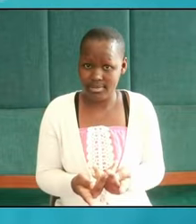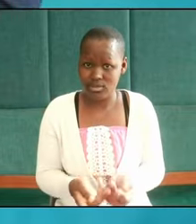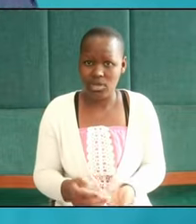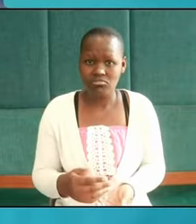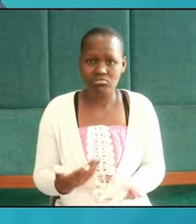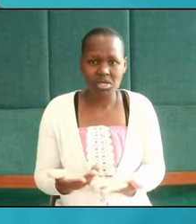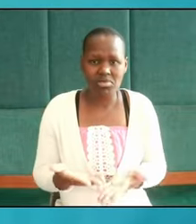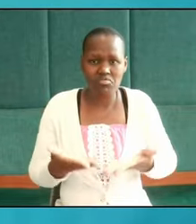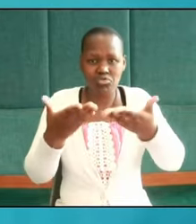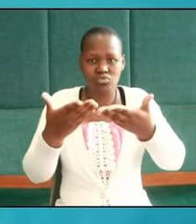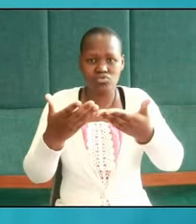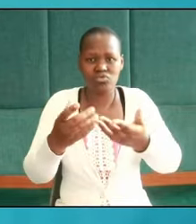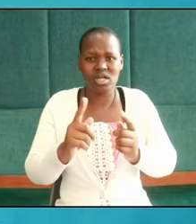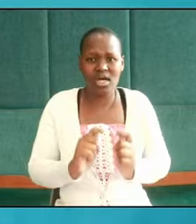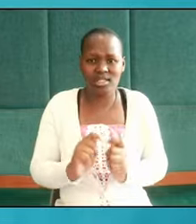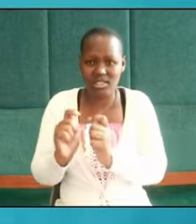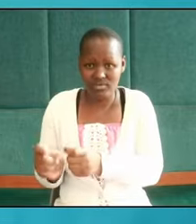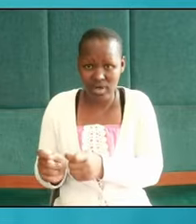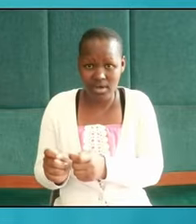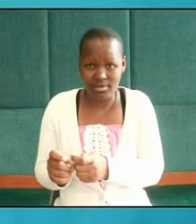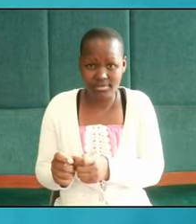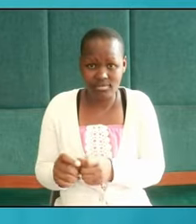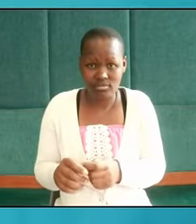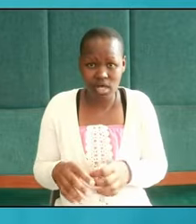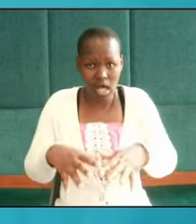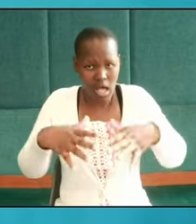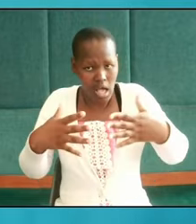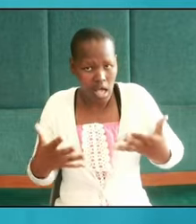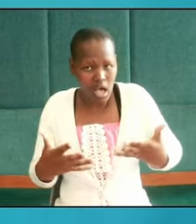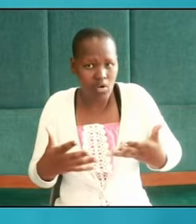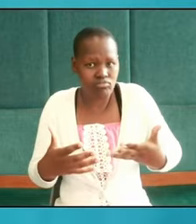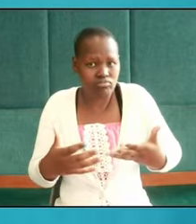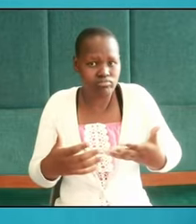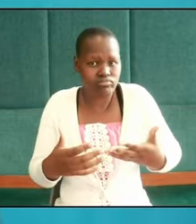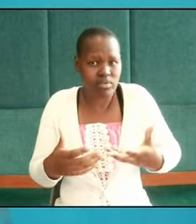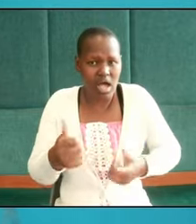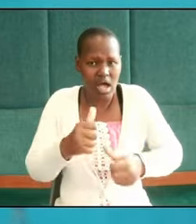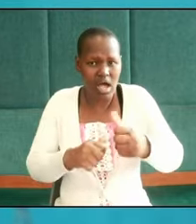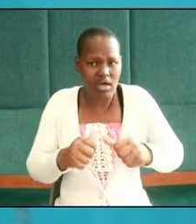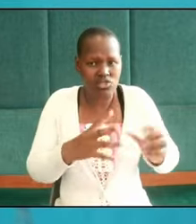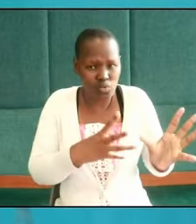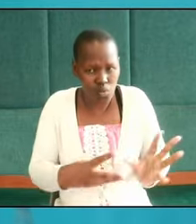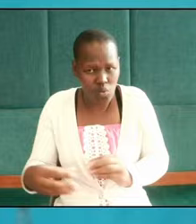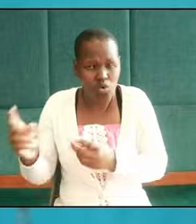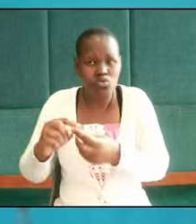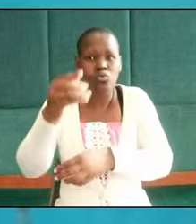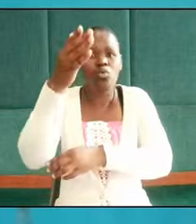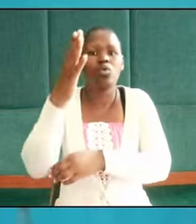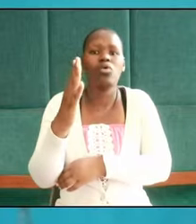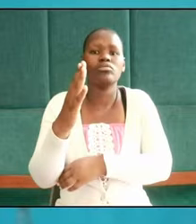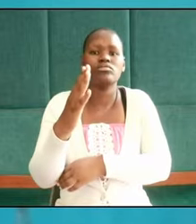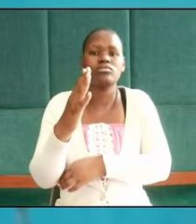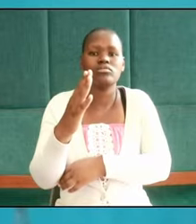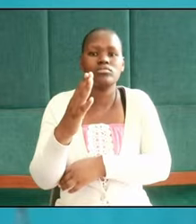promotion a transfer how you handle it as you go to God will determine